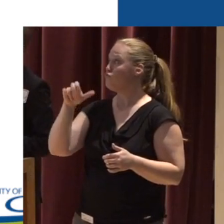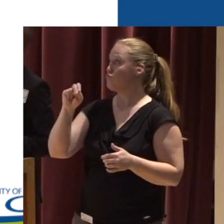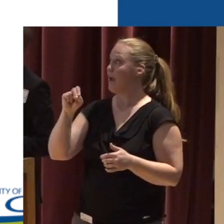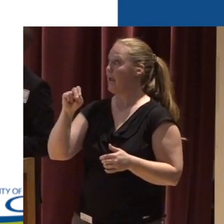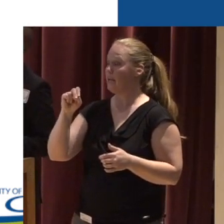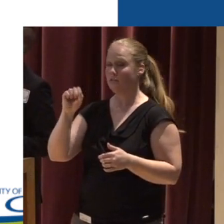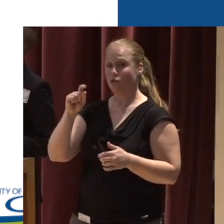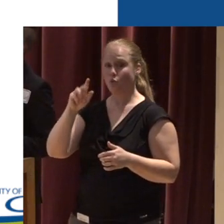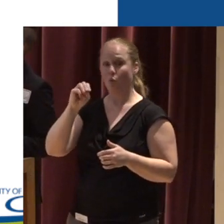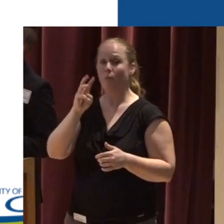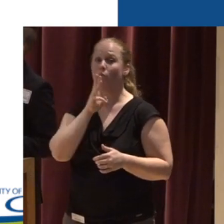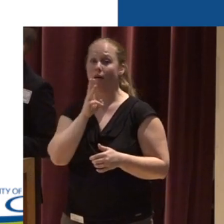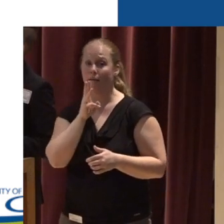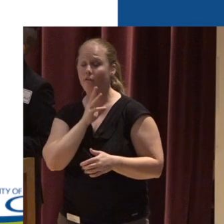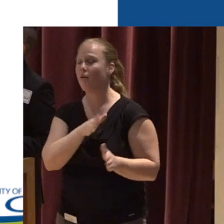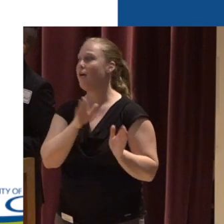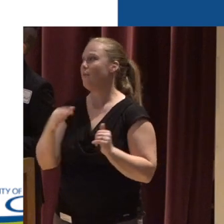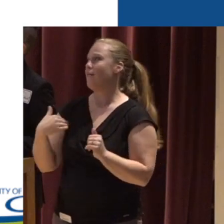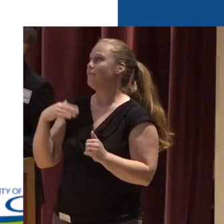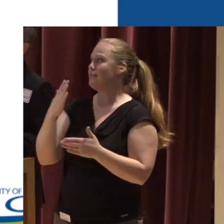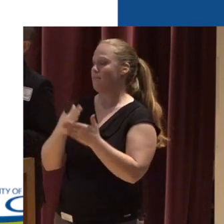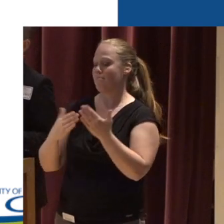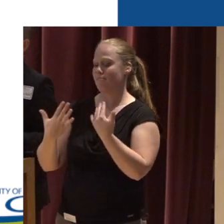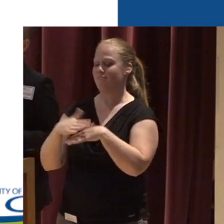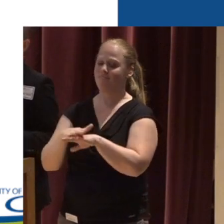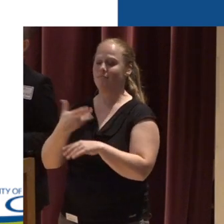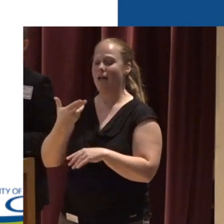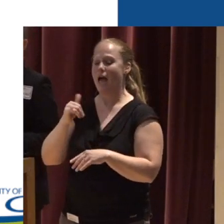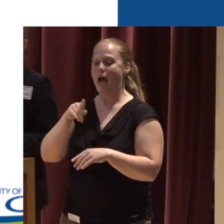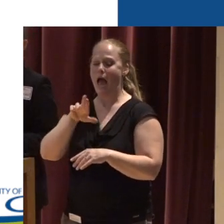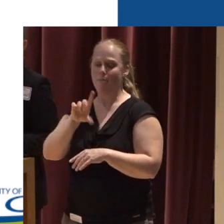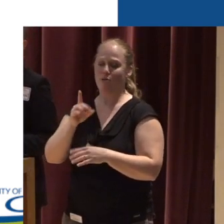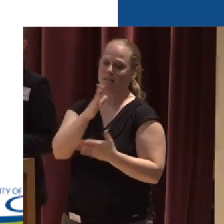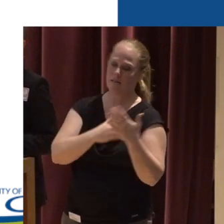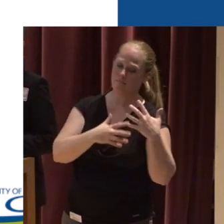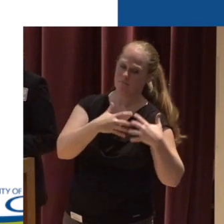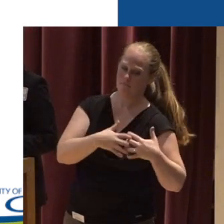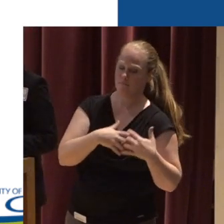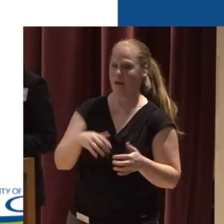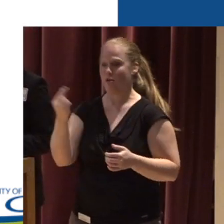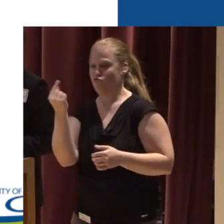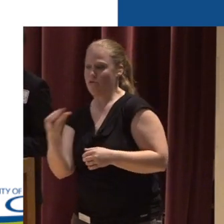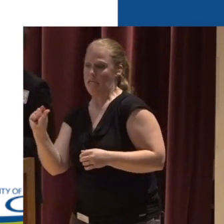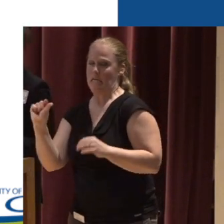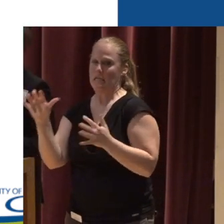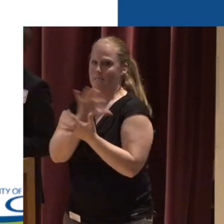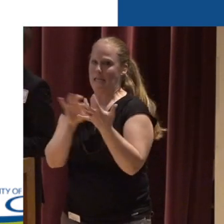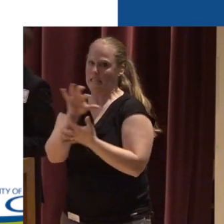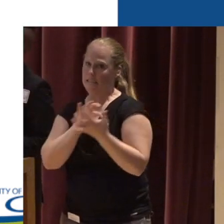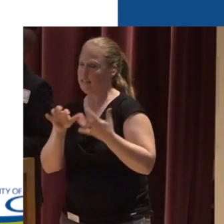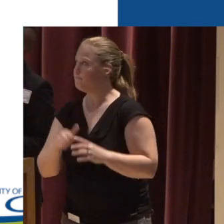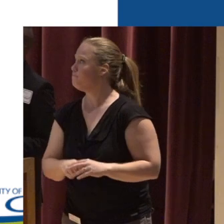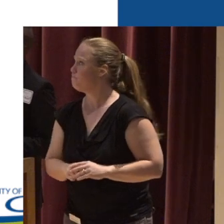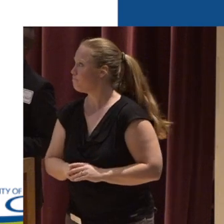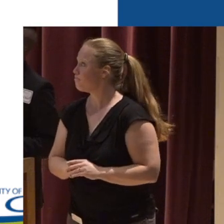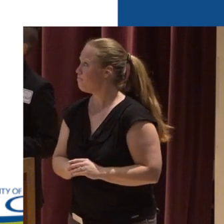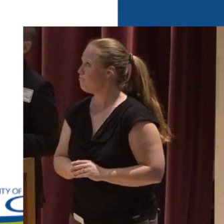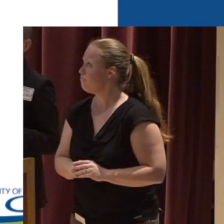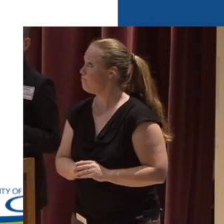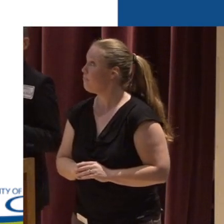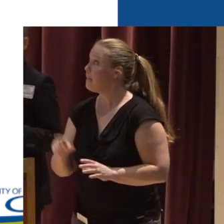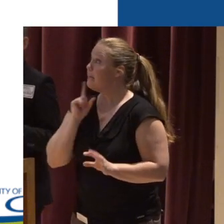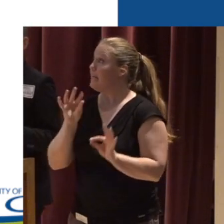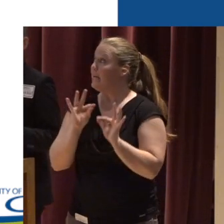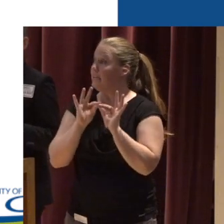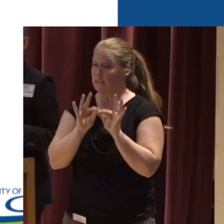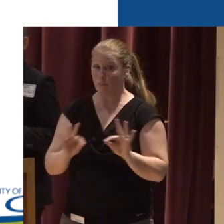facilities And then we have some hybrid facilities That are a mixture between mechanical and green stormwater infrastructure And it's